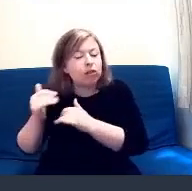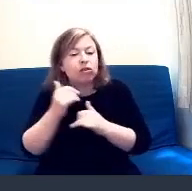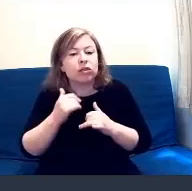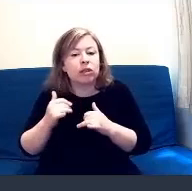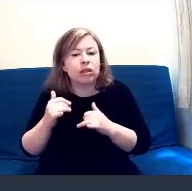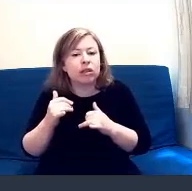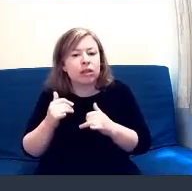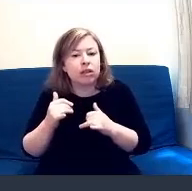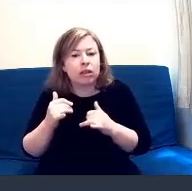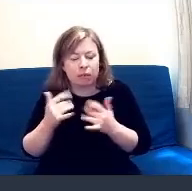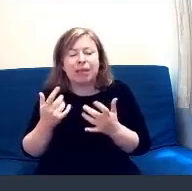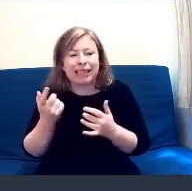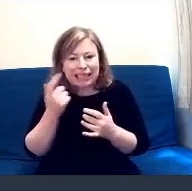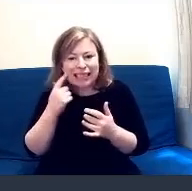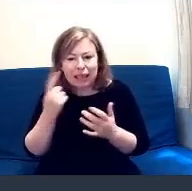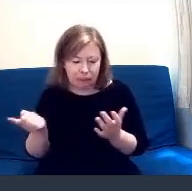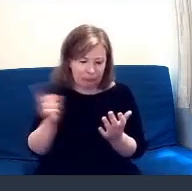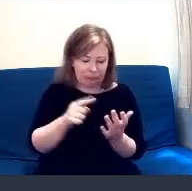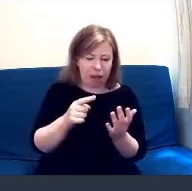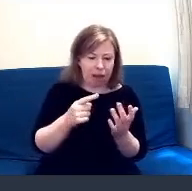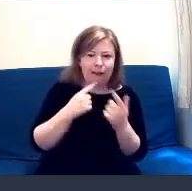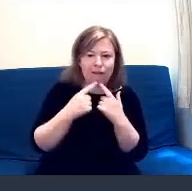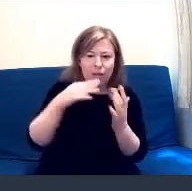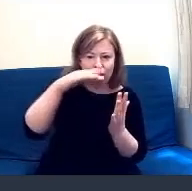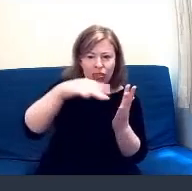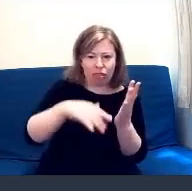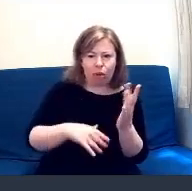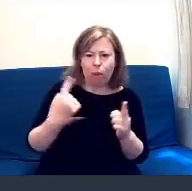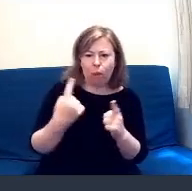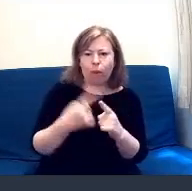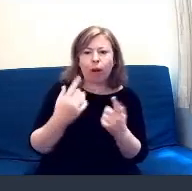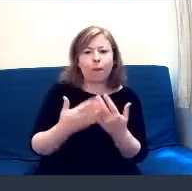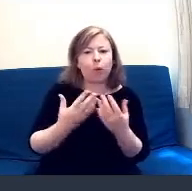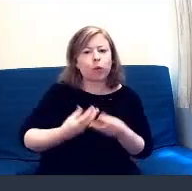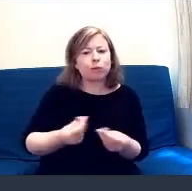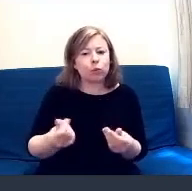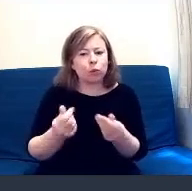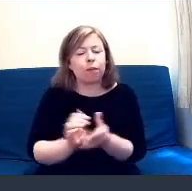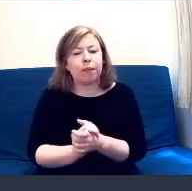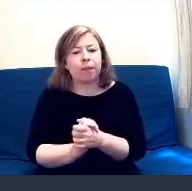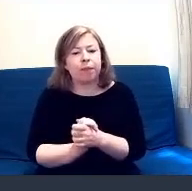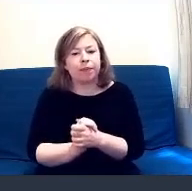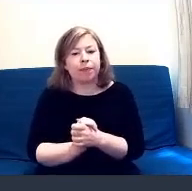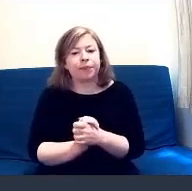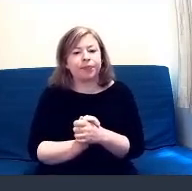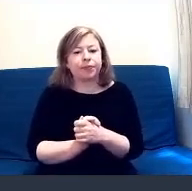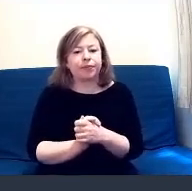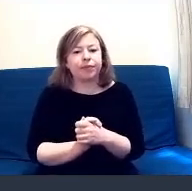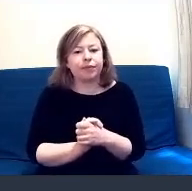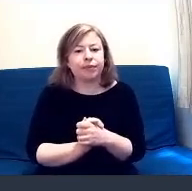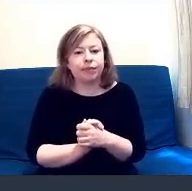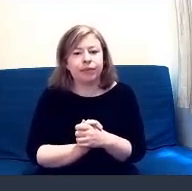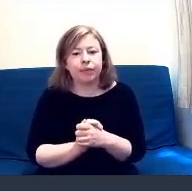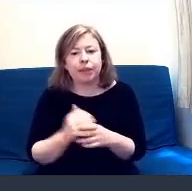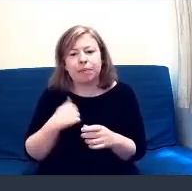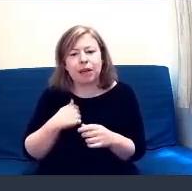make things so much easier. So I'm very happy that it's a lot more smoother. I would say the thing that I've learnt the